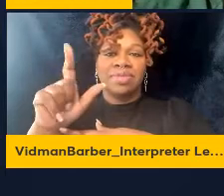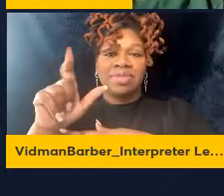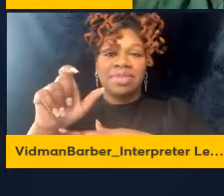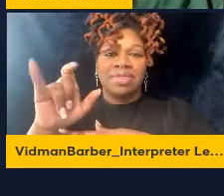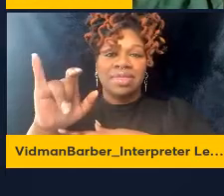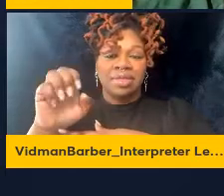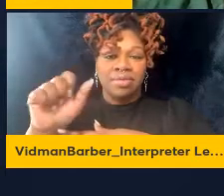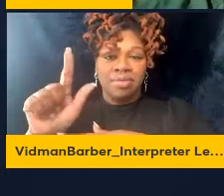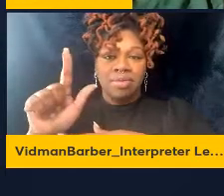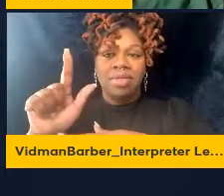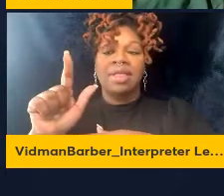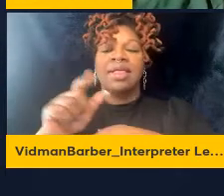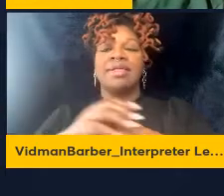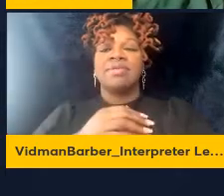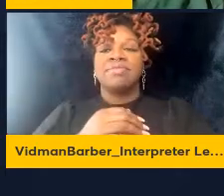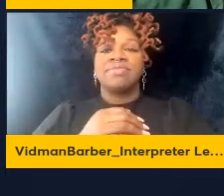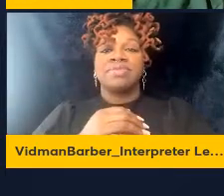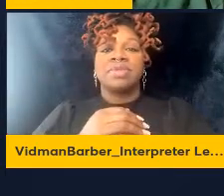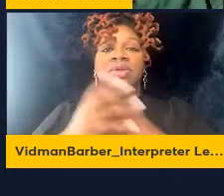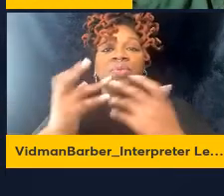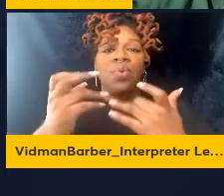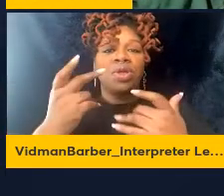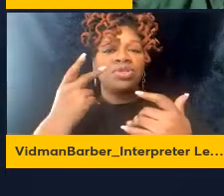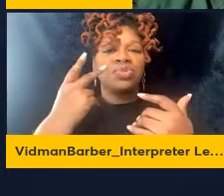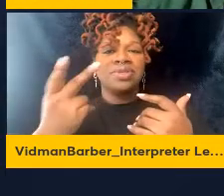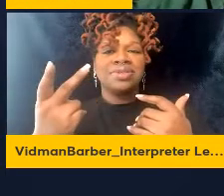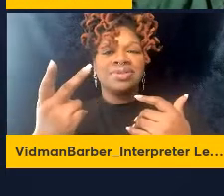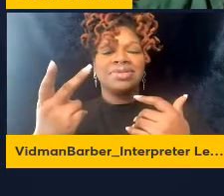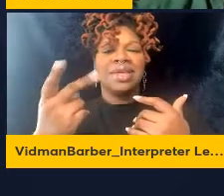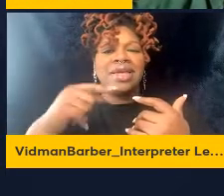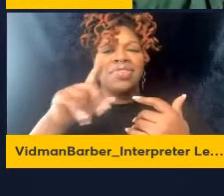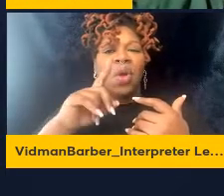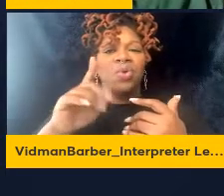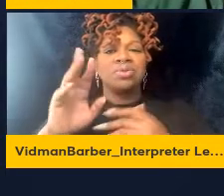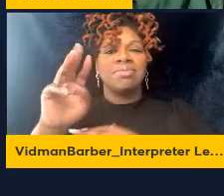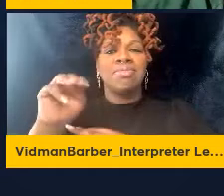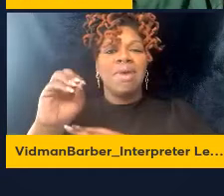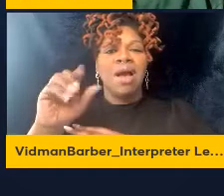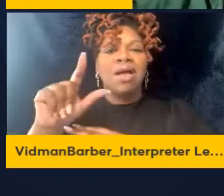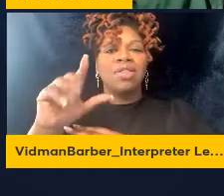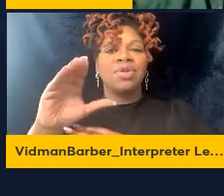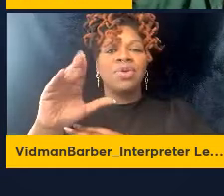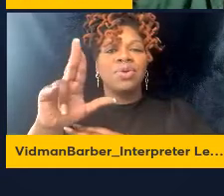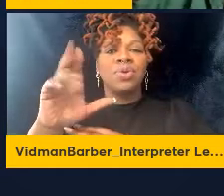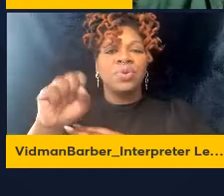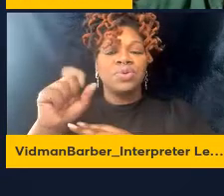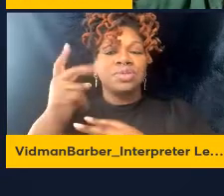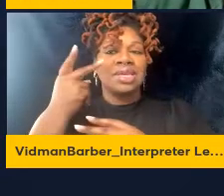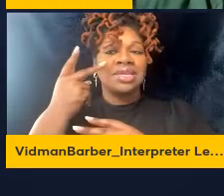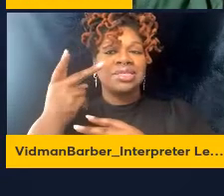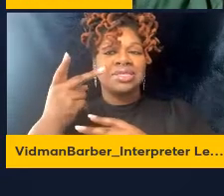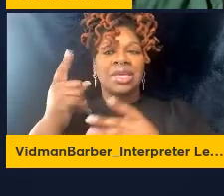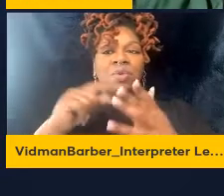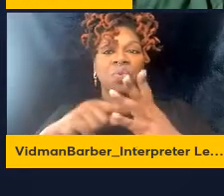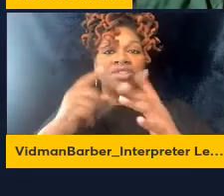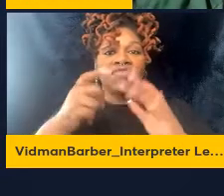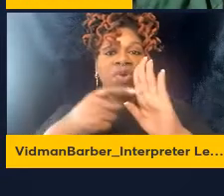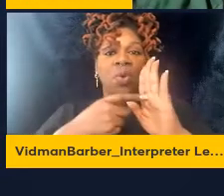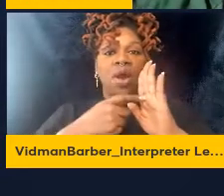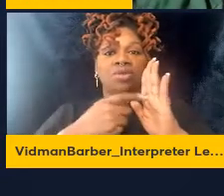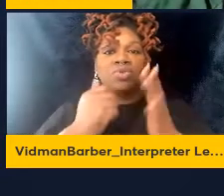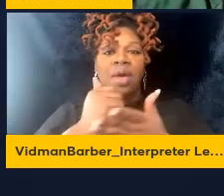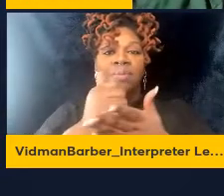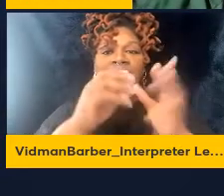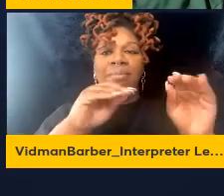fashion. So we wanted to look at these adhesion molecules and see if they were required to help them migrate. We looked at four specifically, ALKAM,